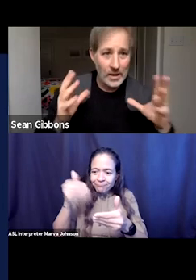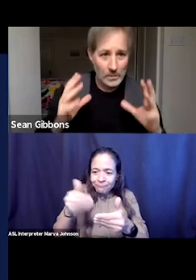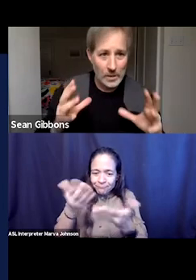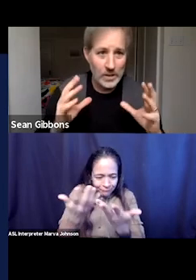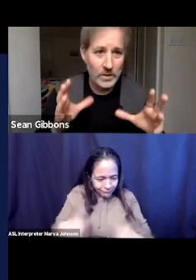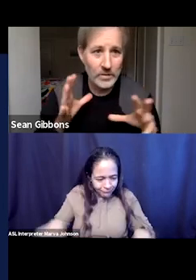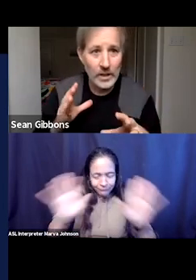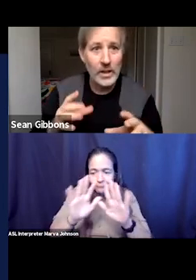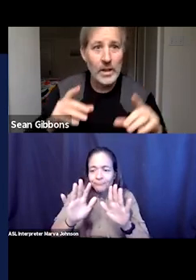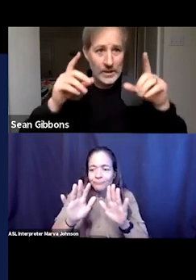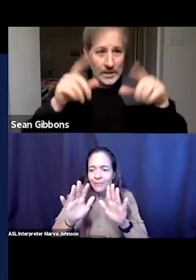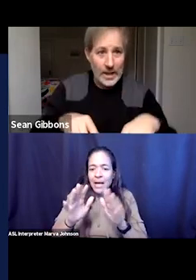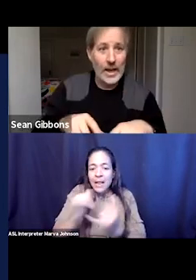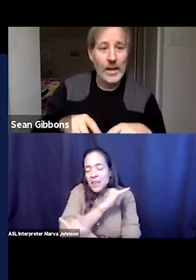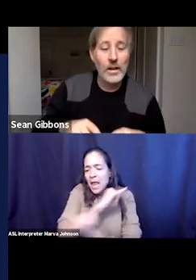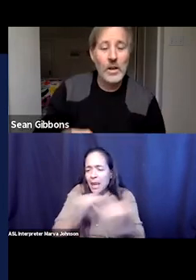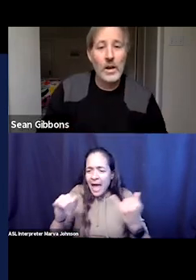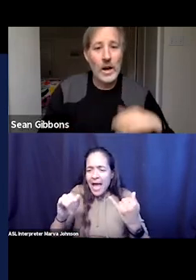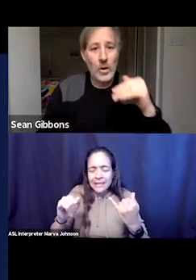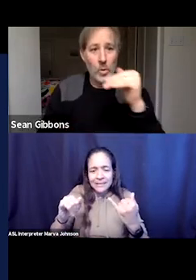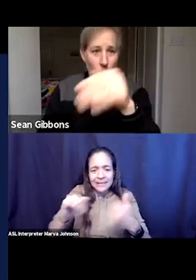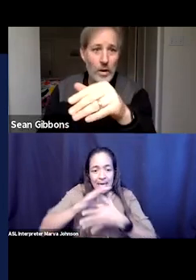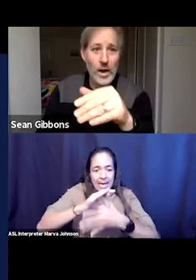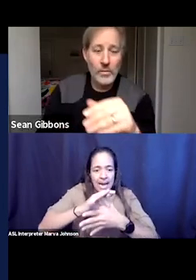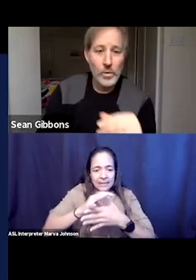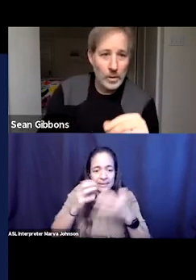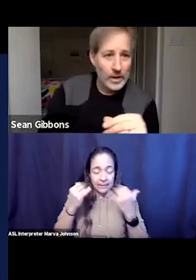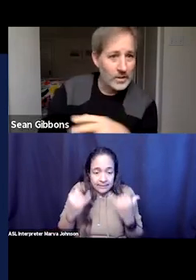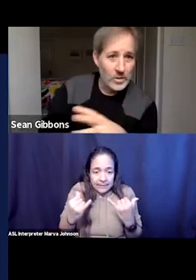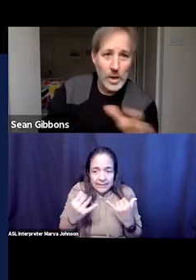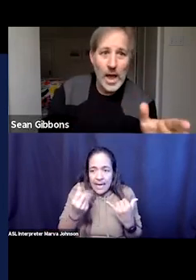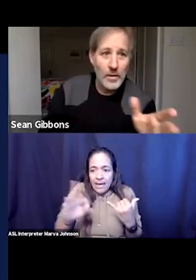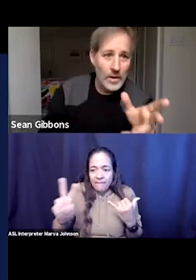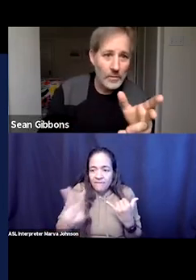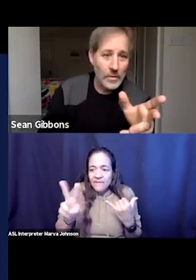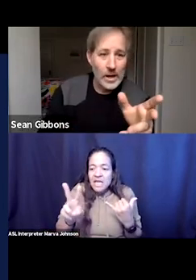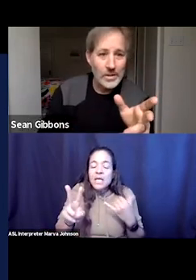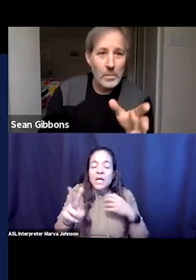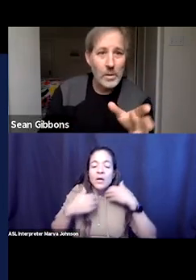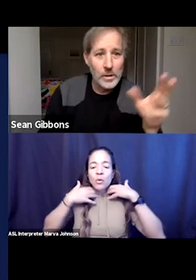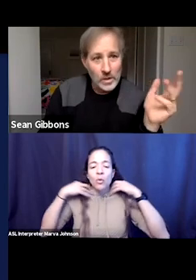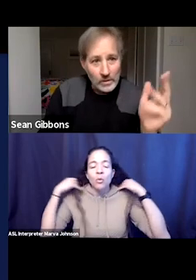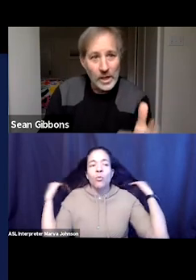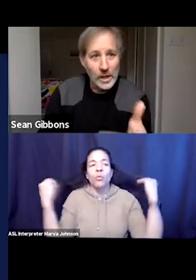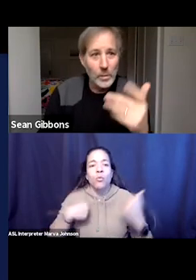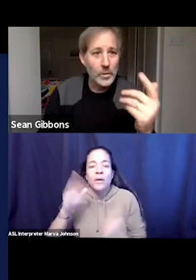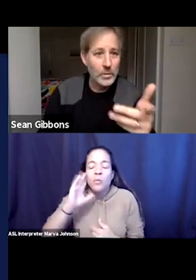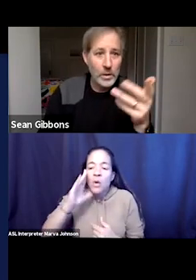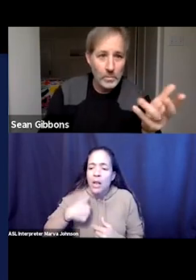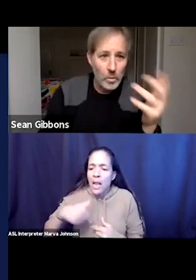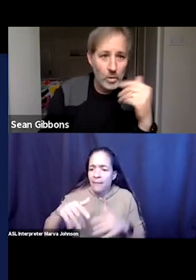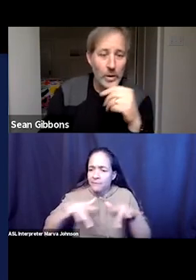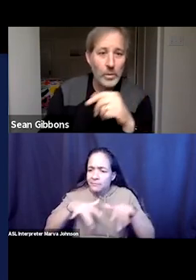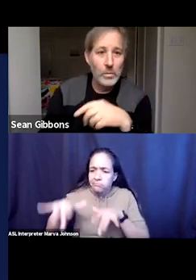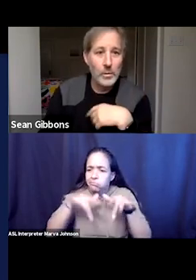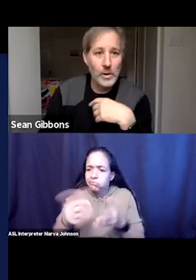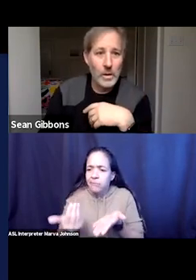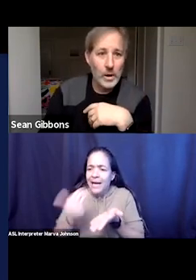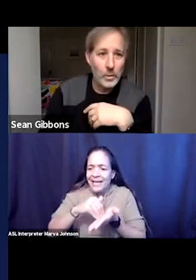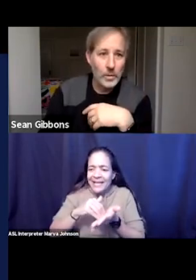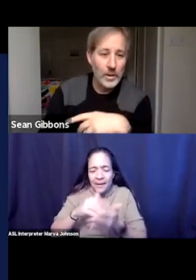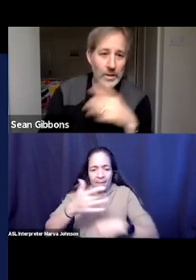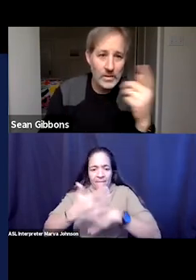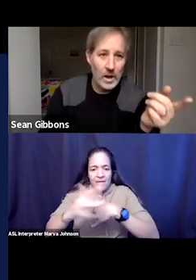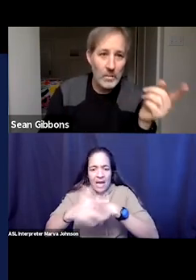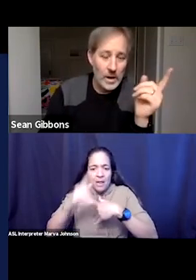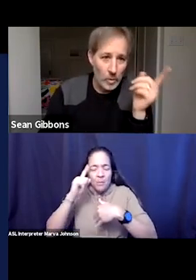last content piece of v today uh we will have replays as we have now for the last couple of months available through the portal that we built for